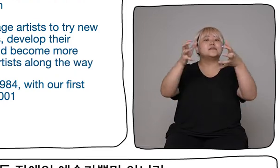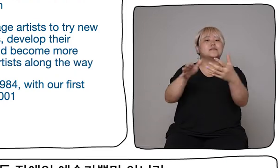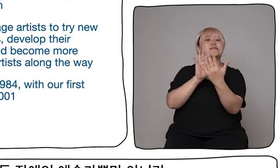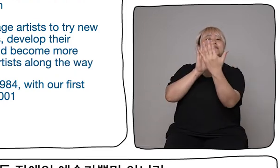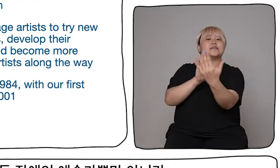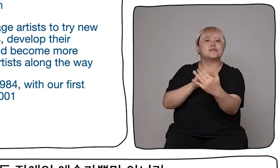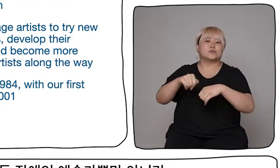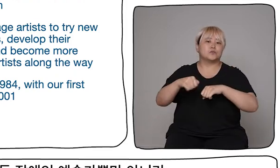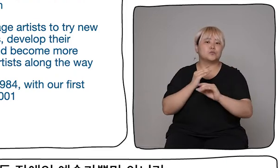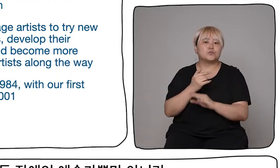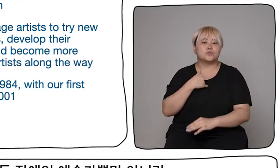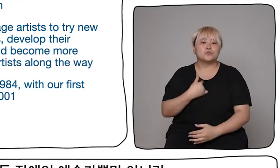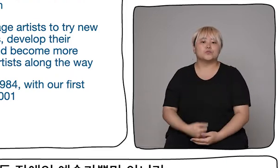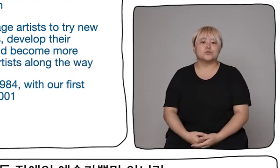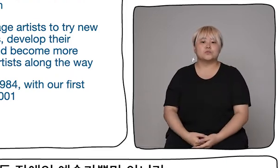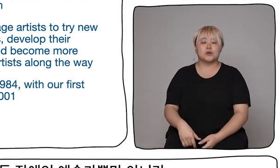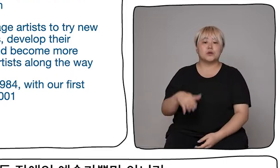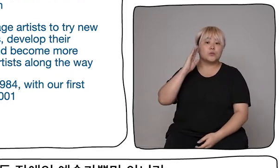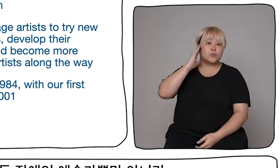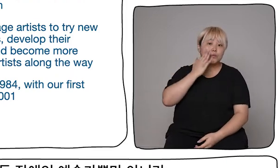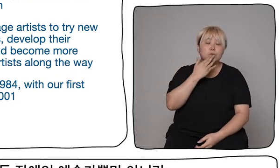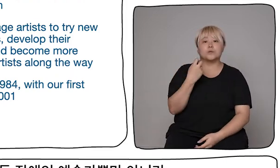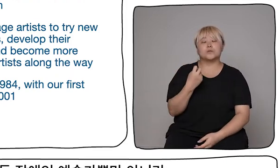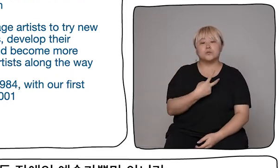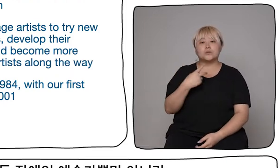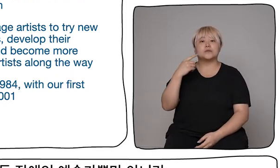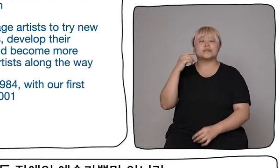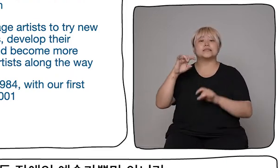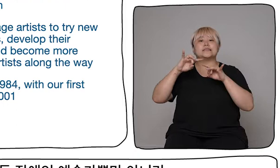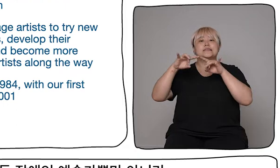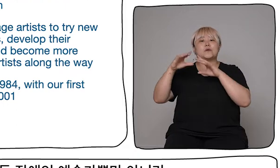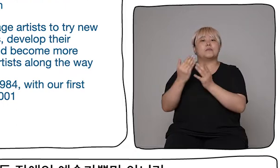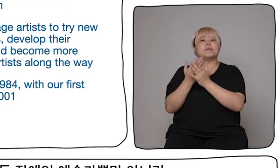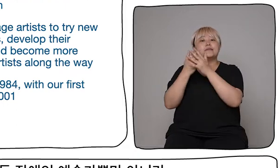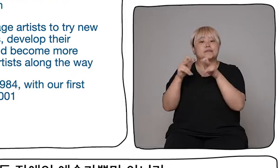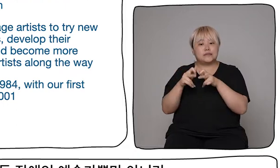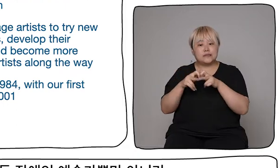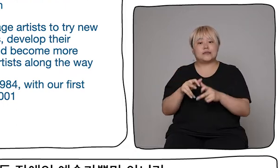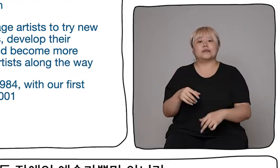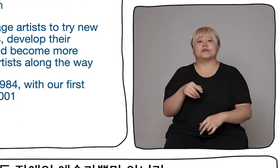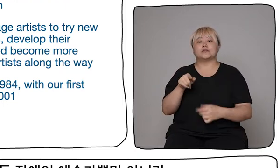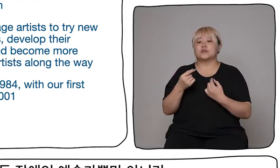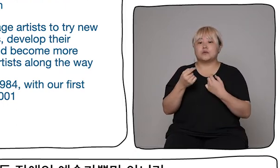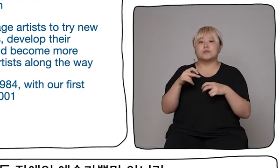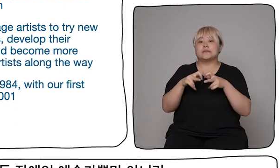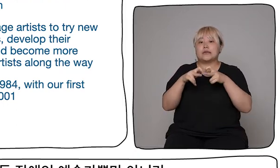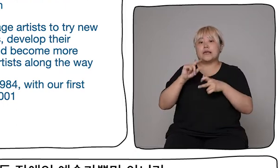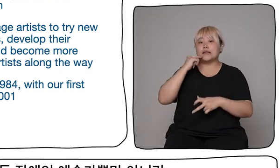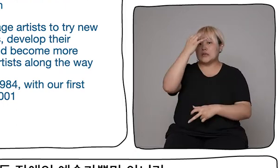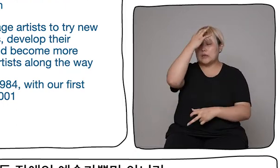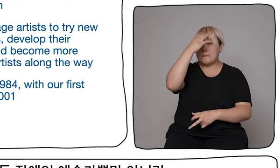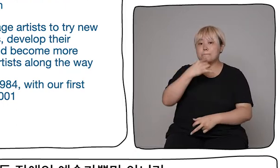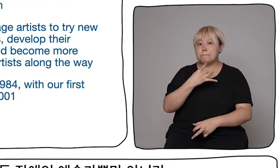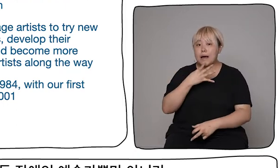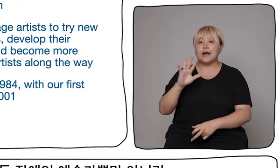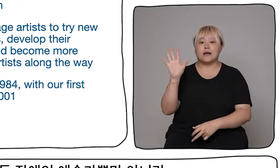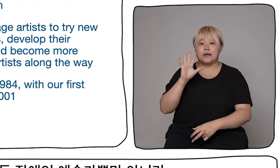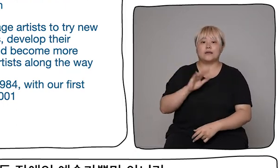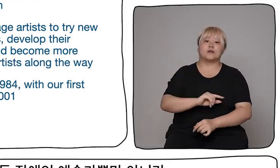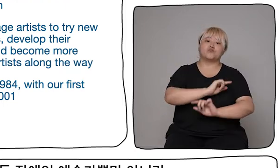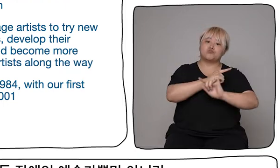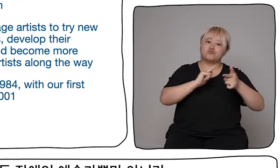exist to empower artists that might identify as disabled, deaf or neurodivergent, as well as audiences